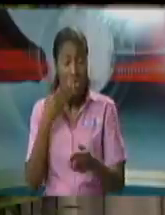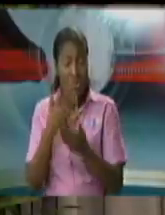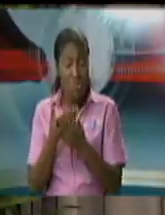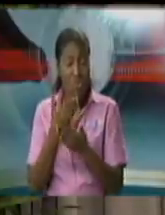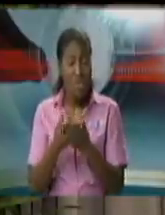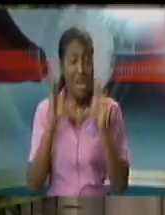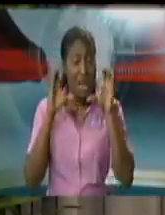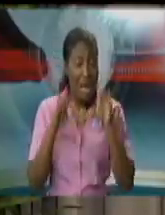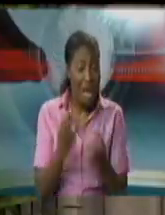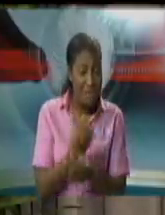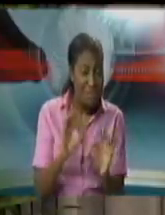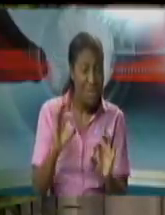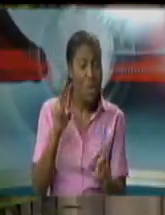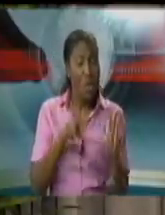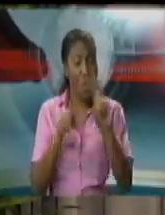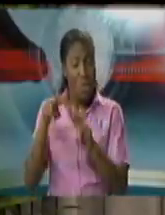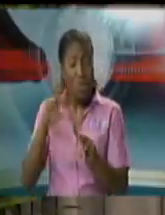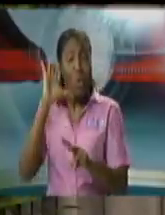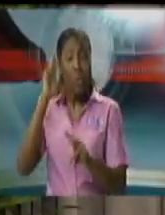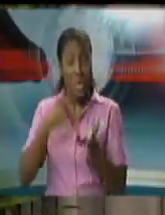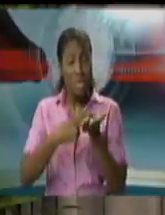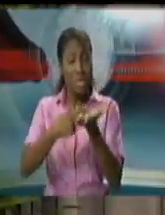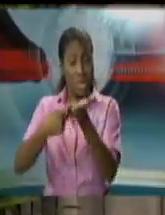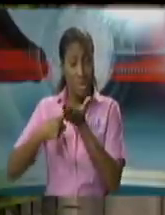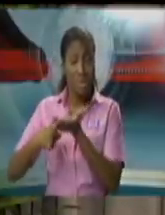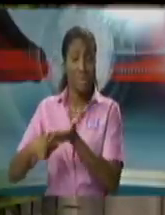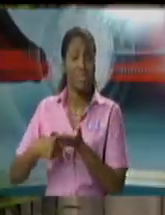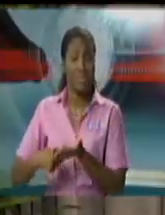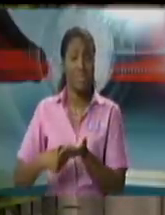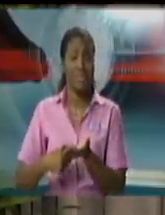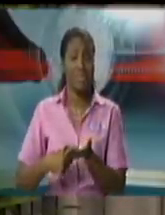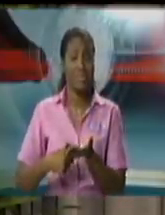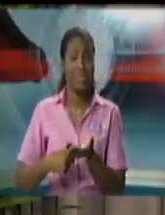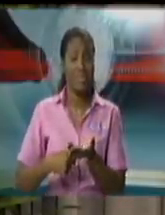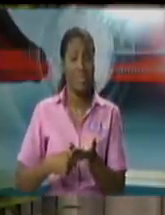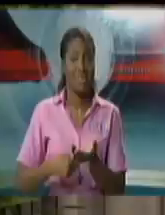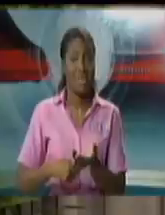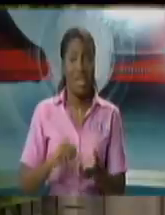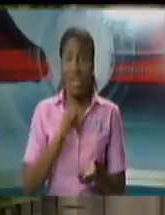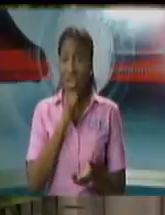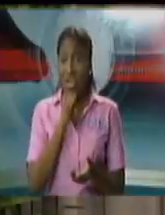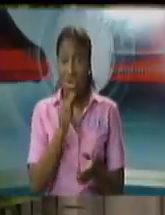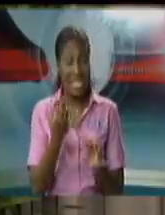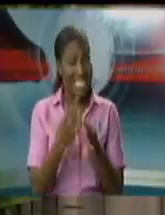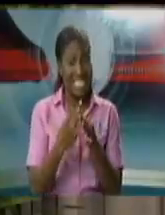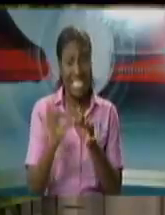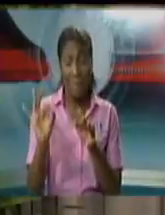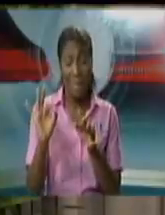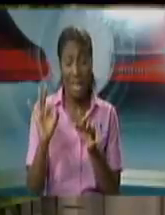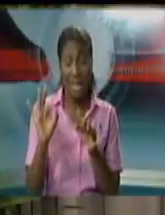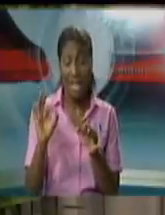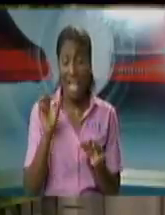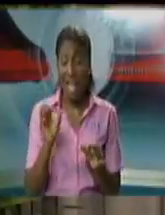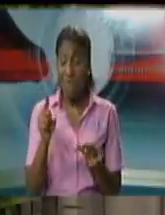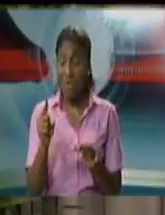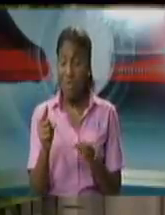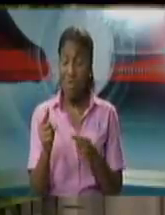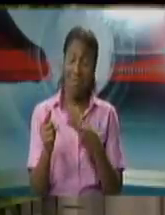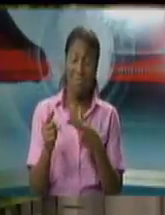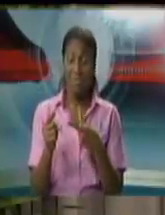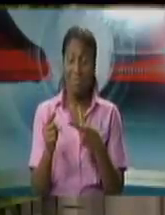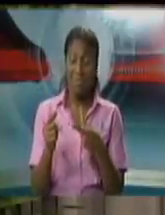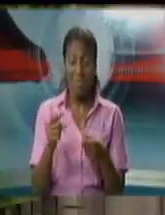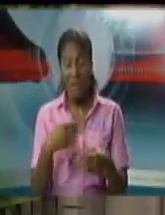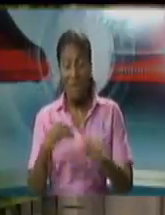antecedents the other matters that people might have on charge this is not a simple exercise of do you tick the box all of the